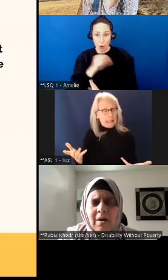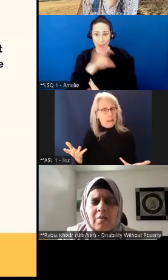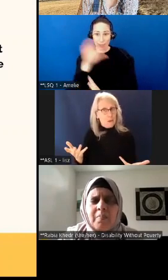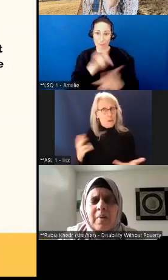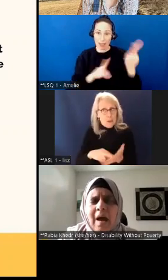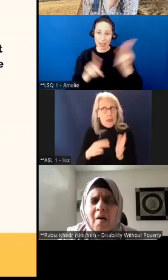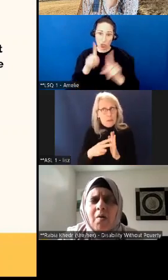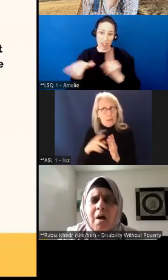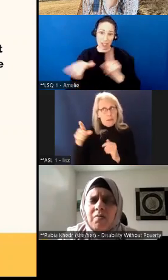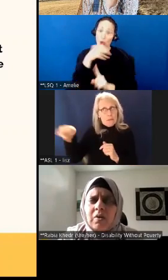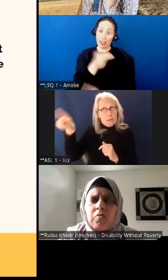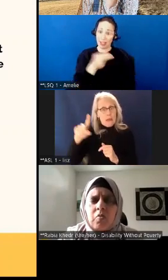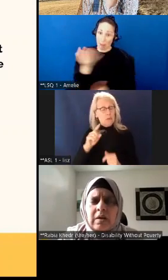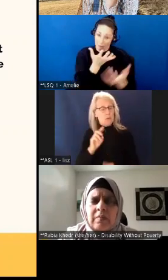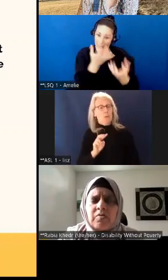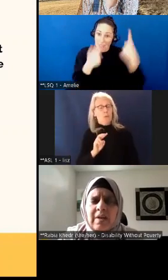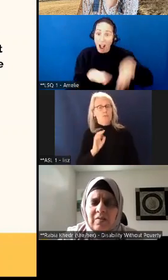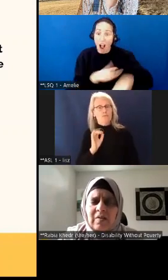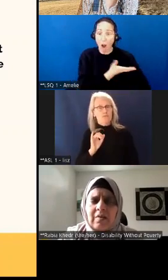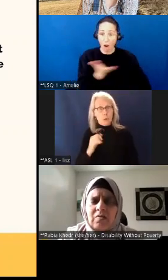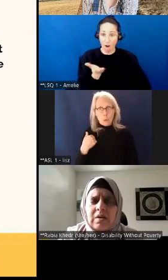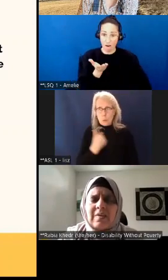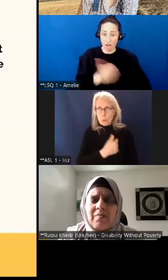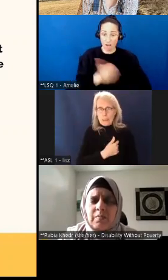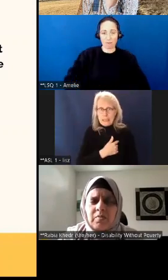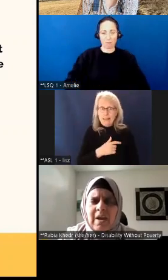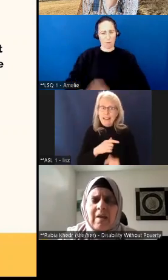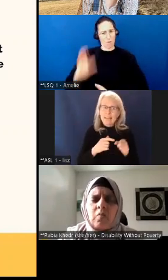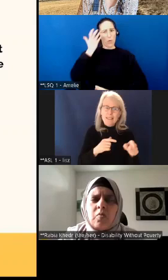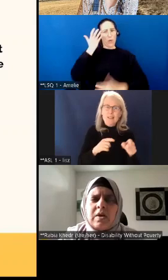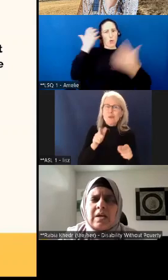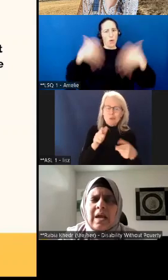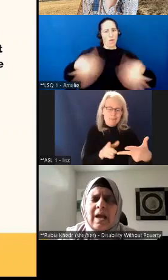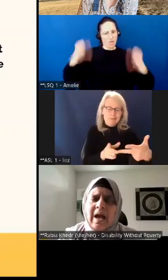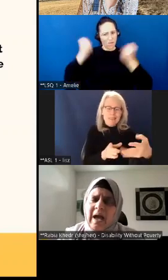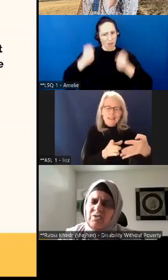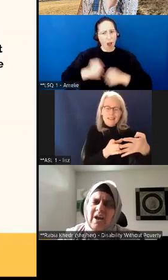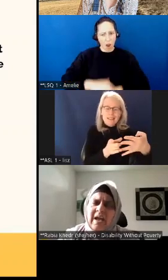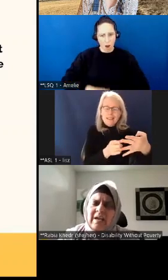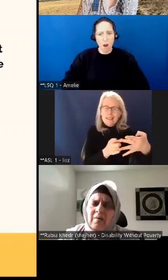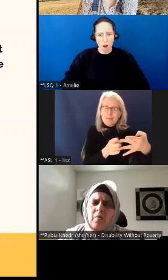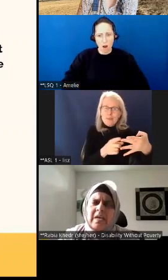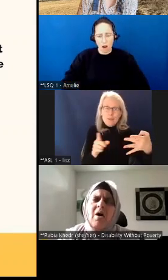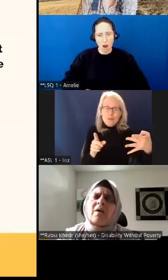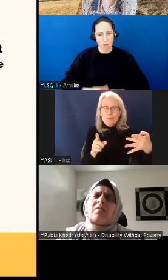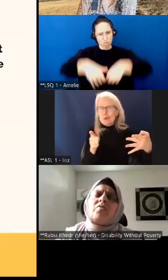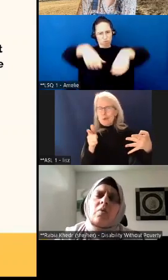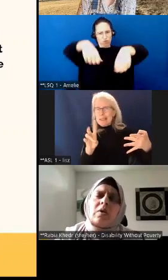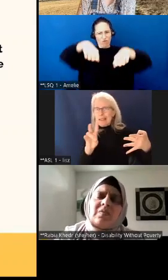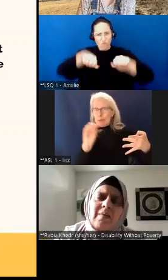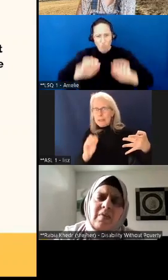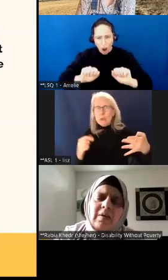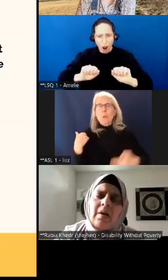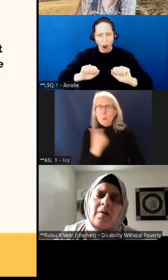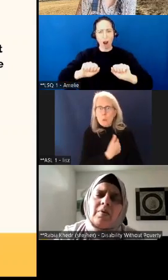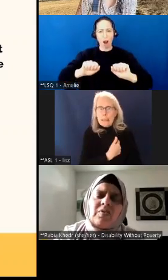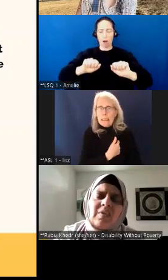power. The power of the 20% to 27%. We, hashtag, we are the